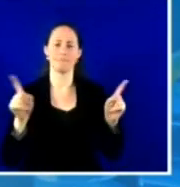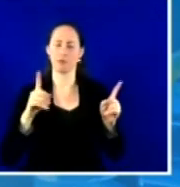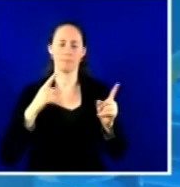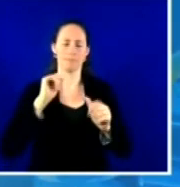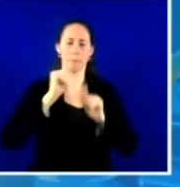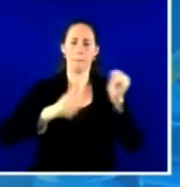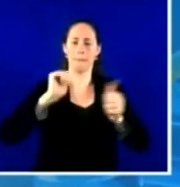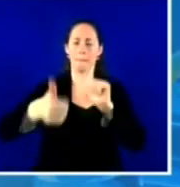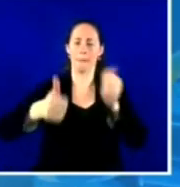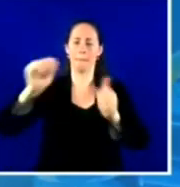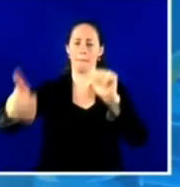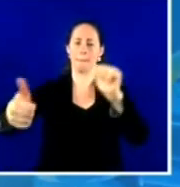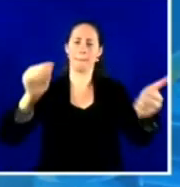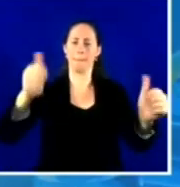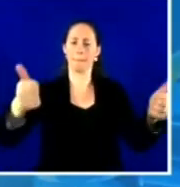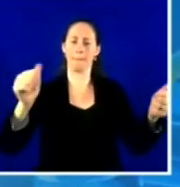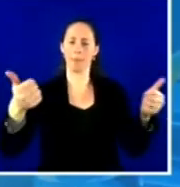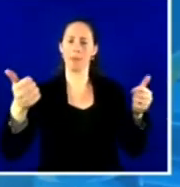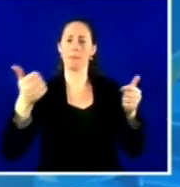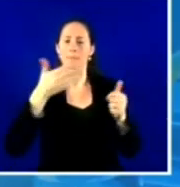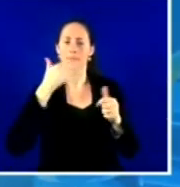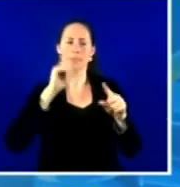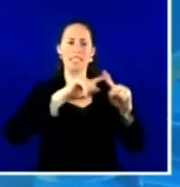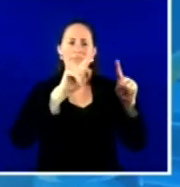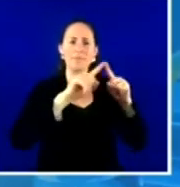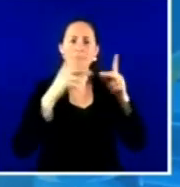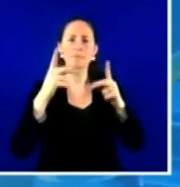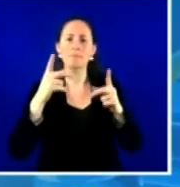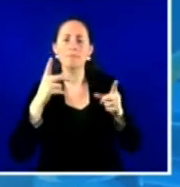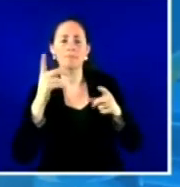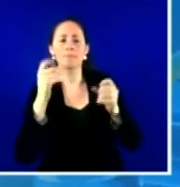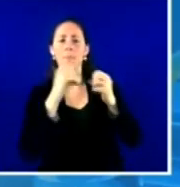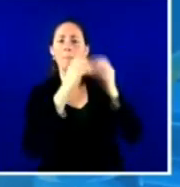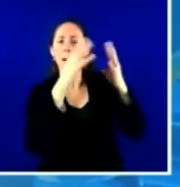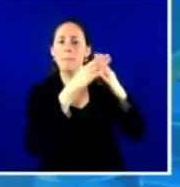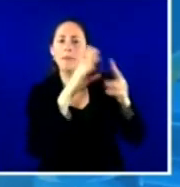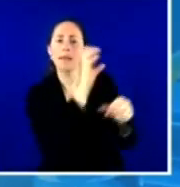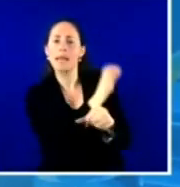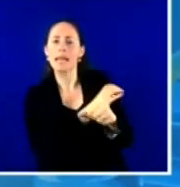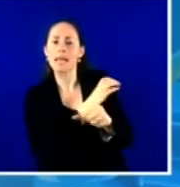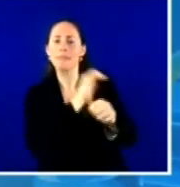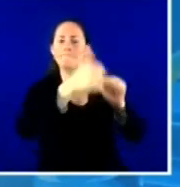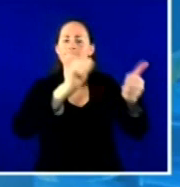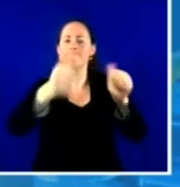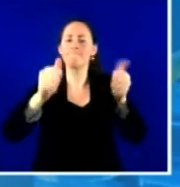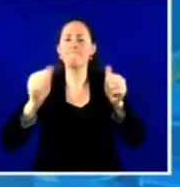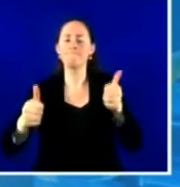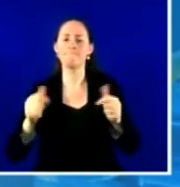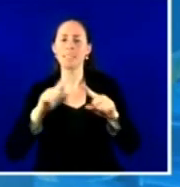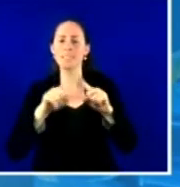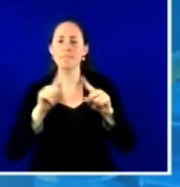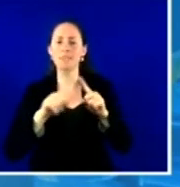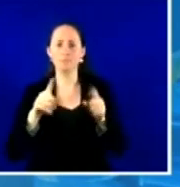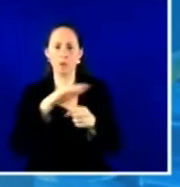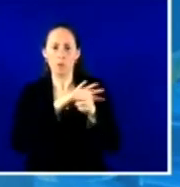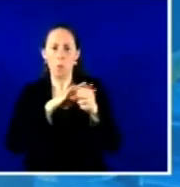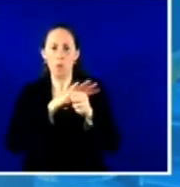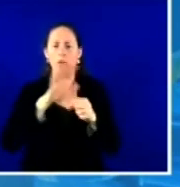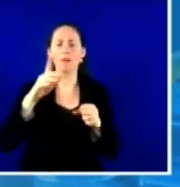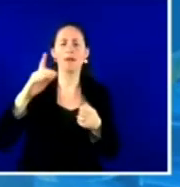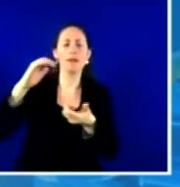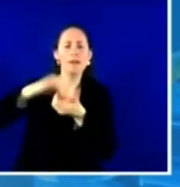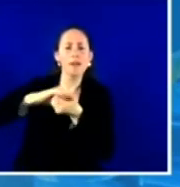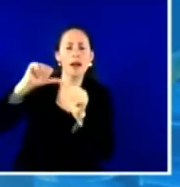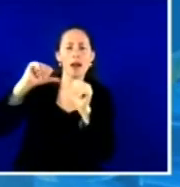And that may involve pop-up clinics in collaboration with local community agencies and community organizations. And